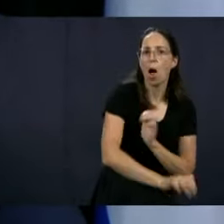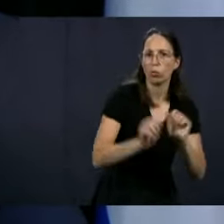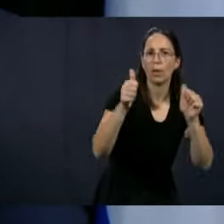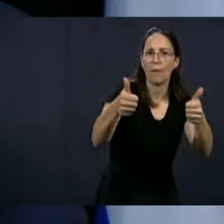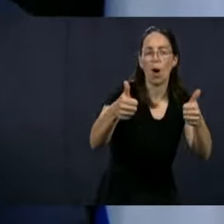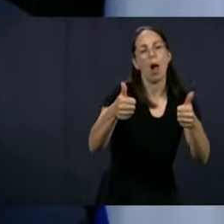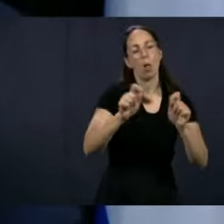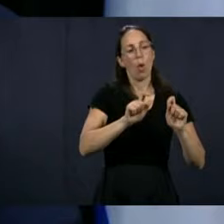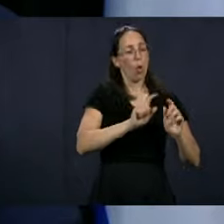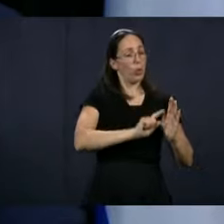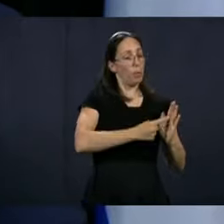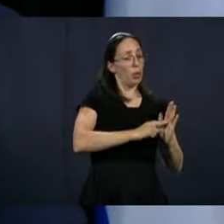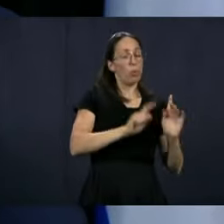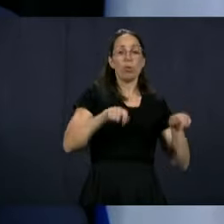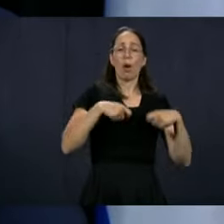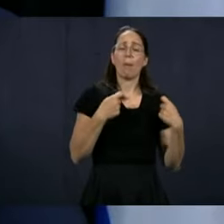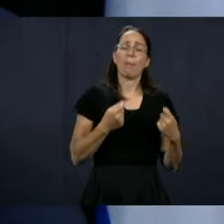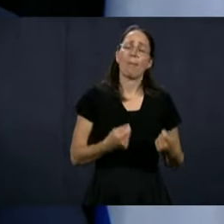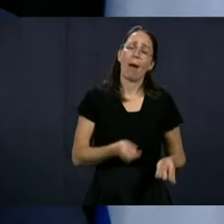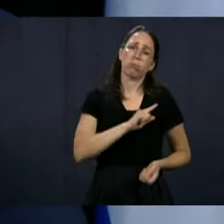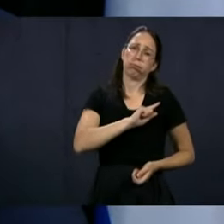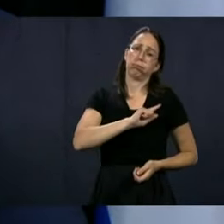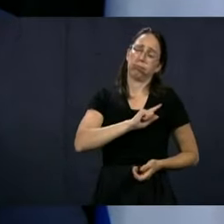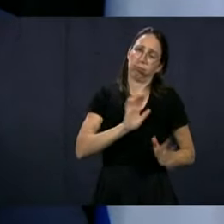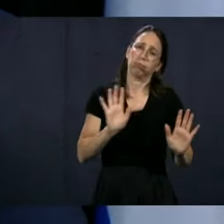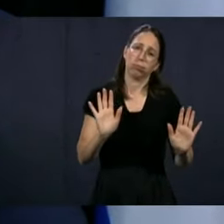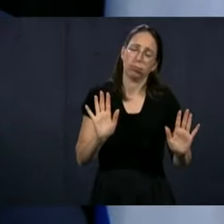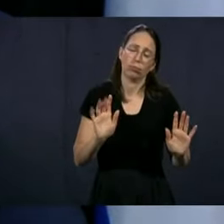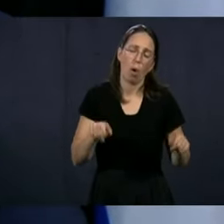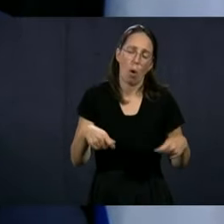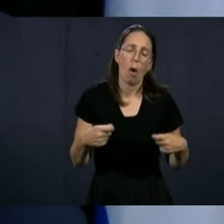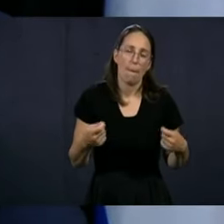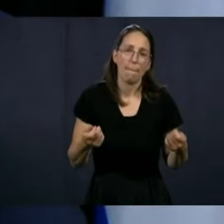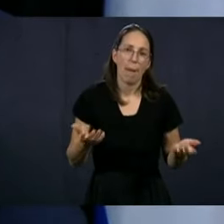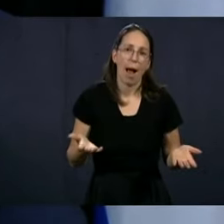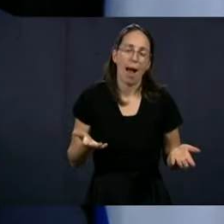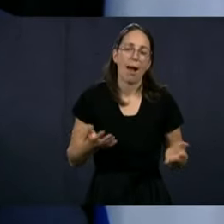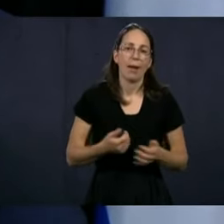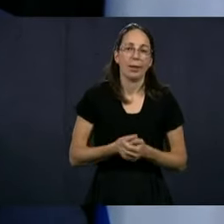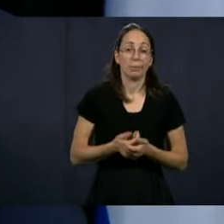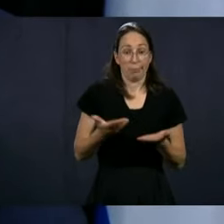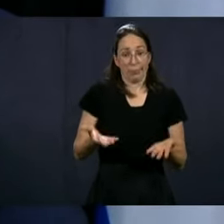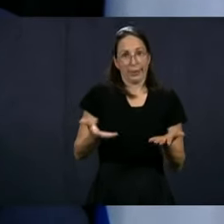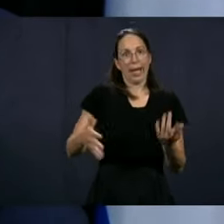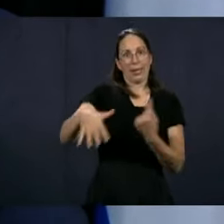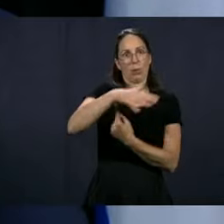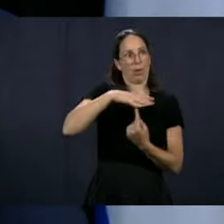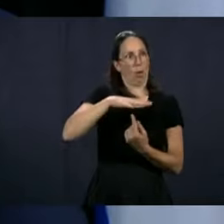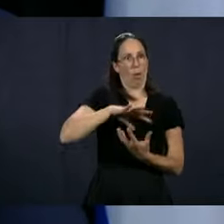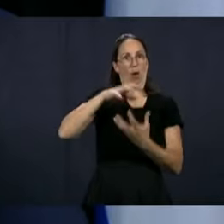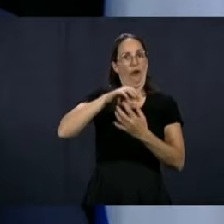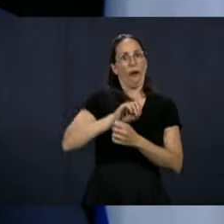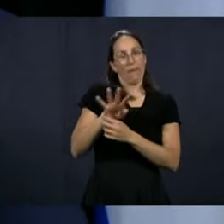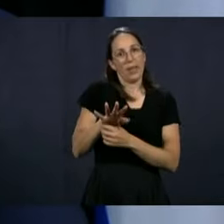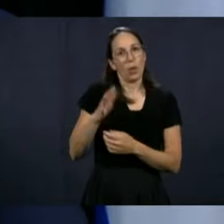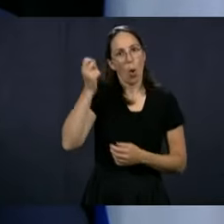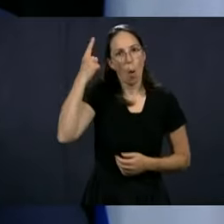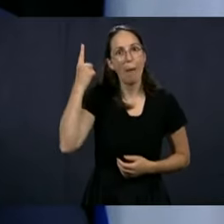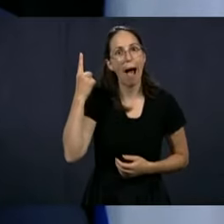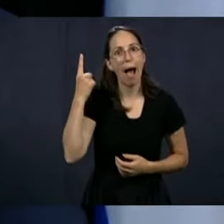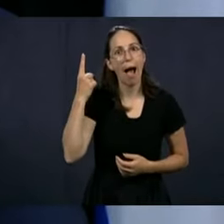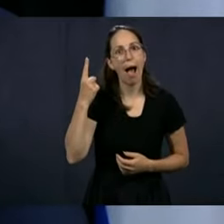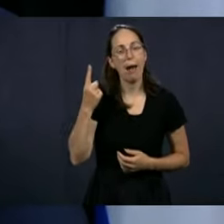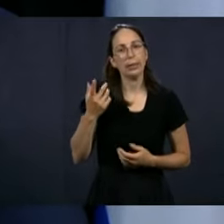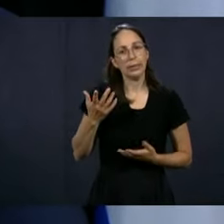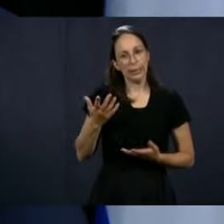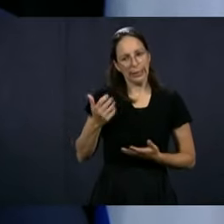step. I mean, it's normal to have fears. I think that it is normal and quite normal in the context of